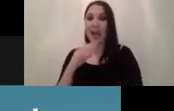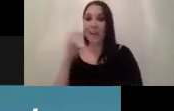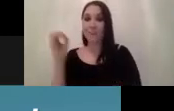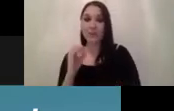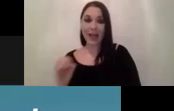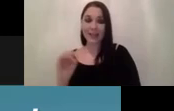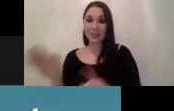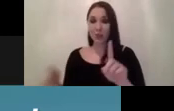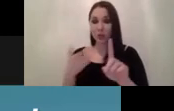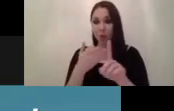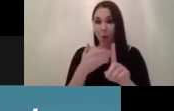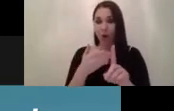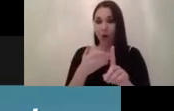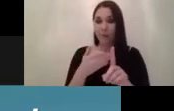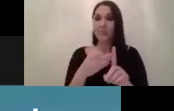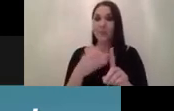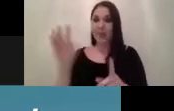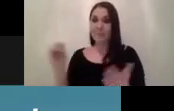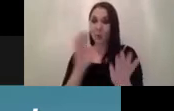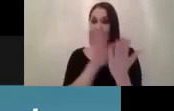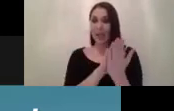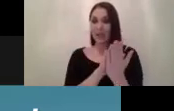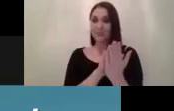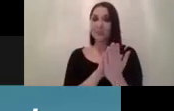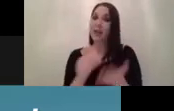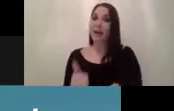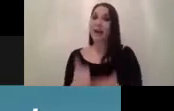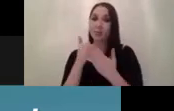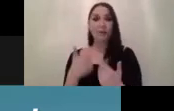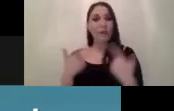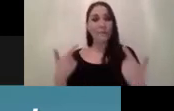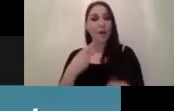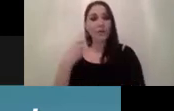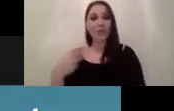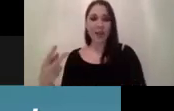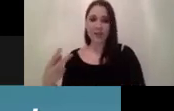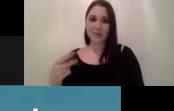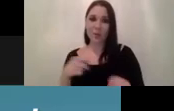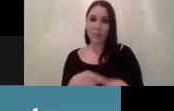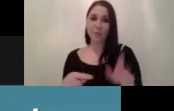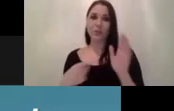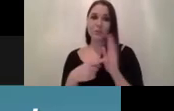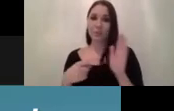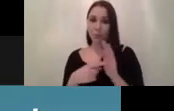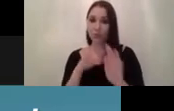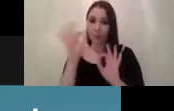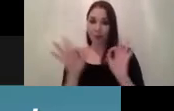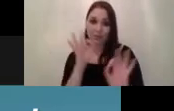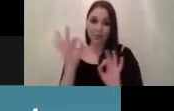then put that in here and that would also help you very much answer the most important question about your ai project